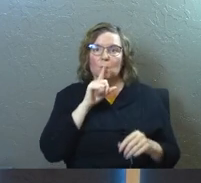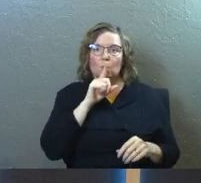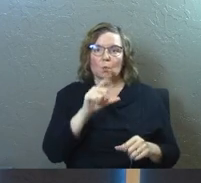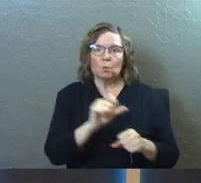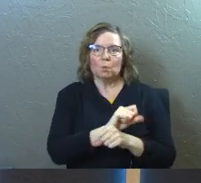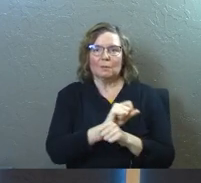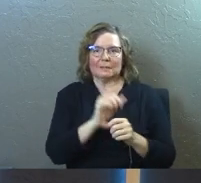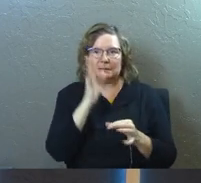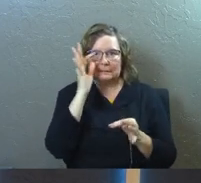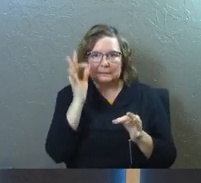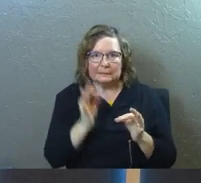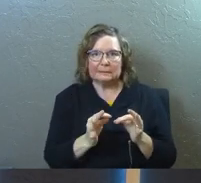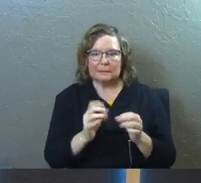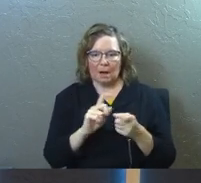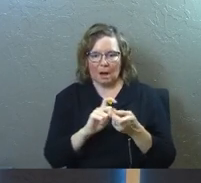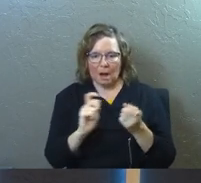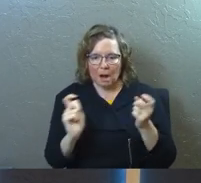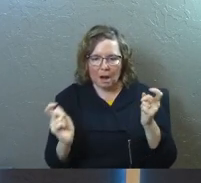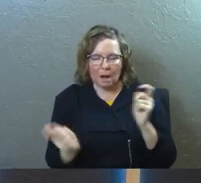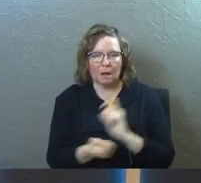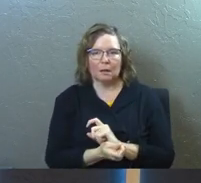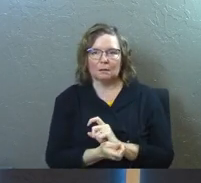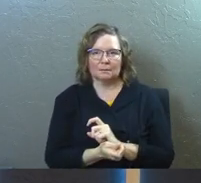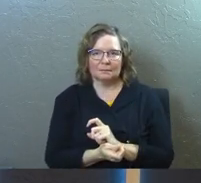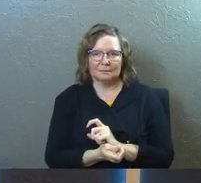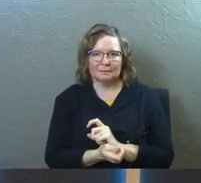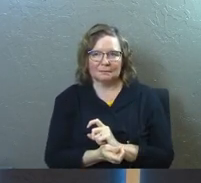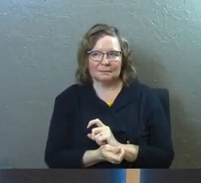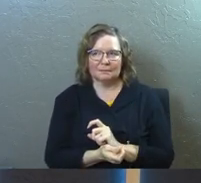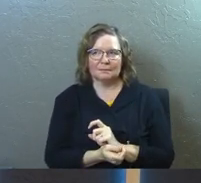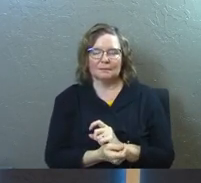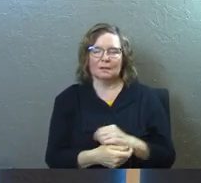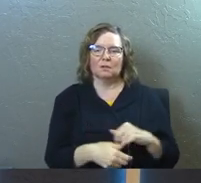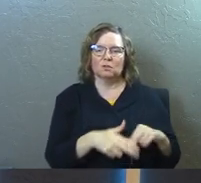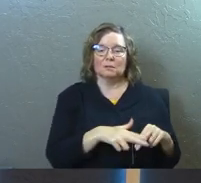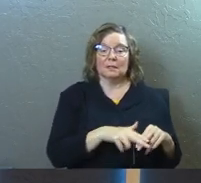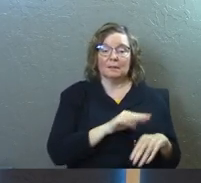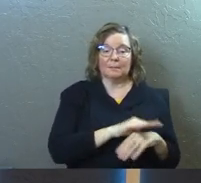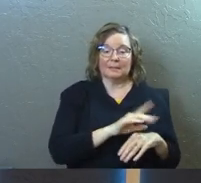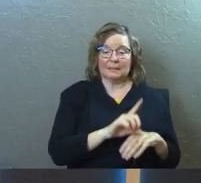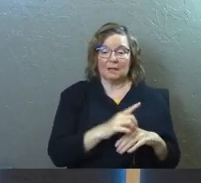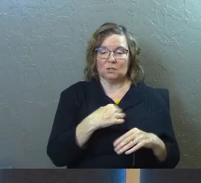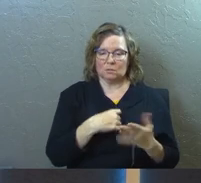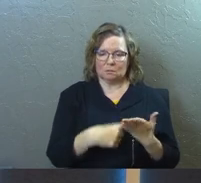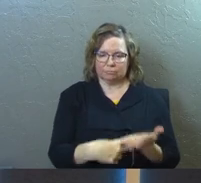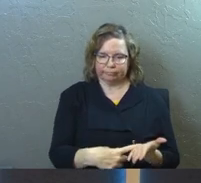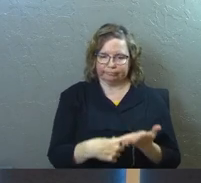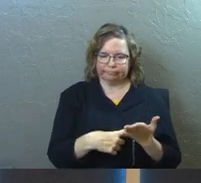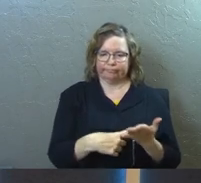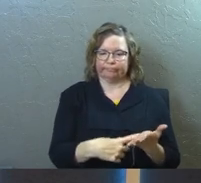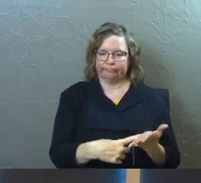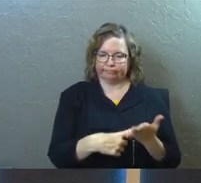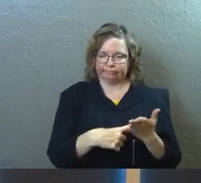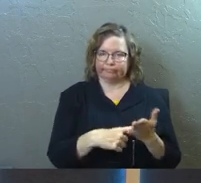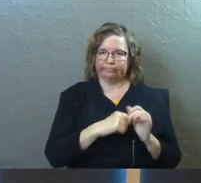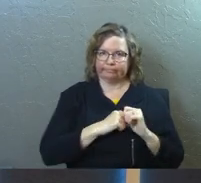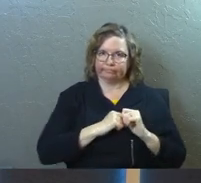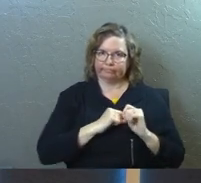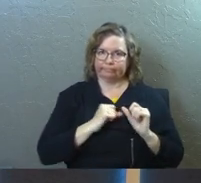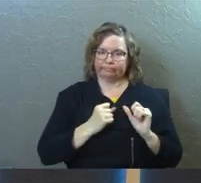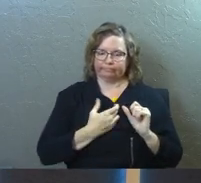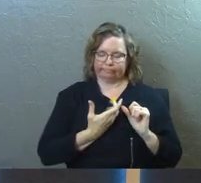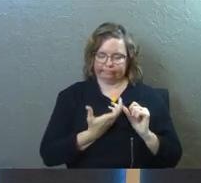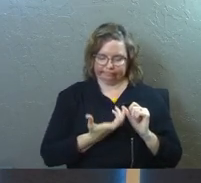real decisions and really going after that stuff. And you're sitting there at McDonald's and you're going to talk through all of that stuff.